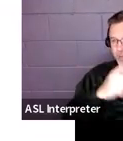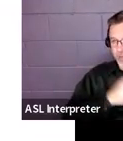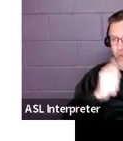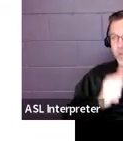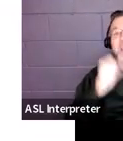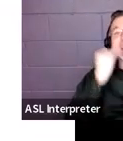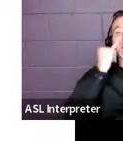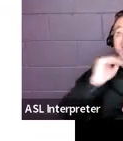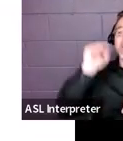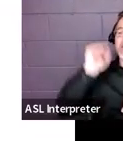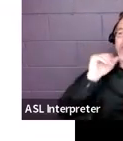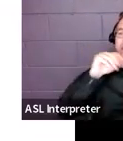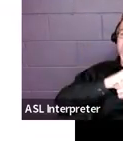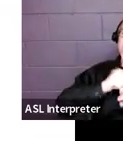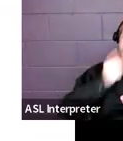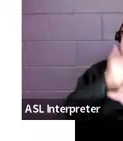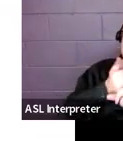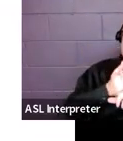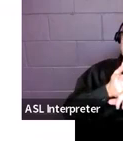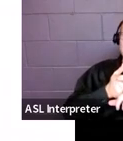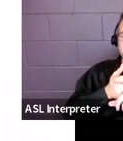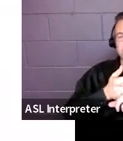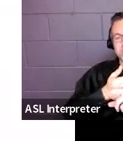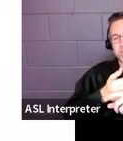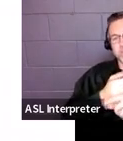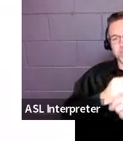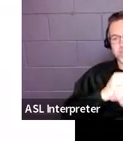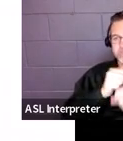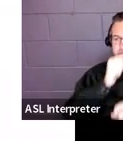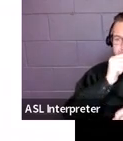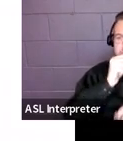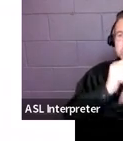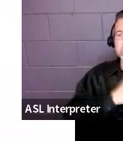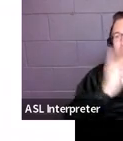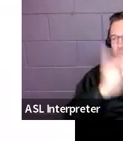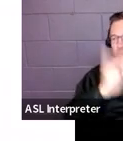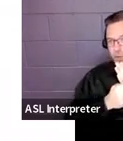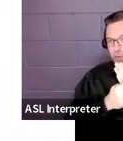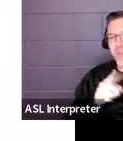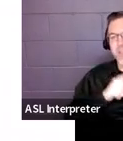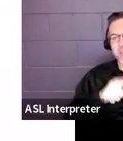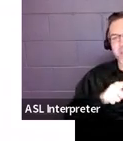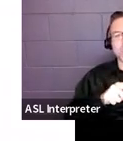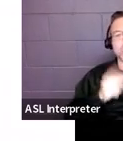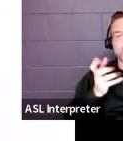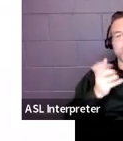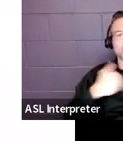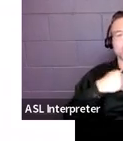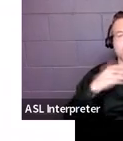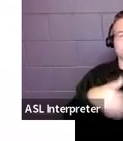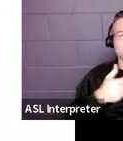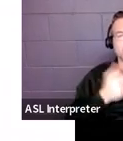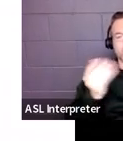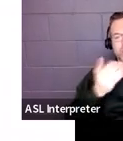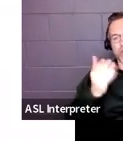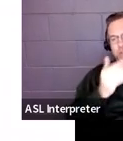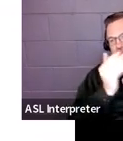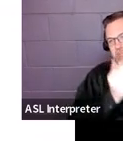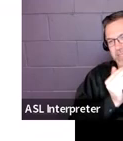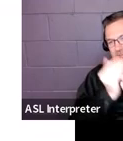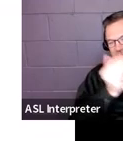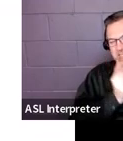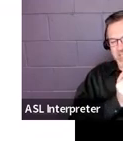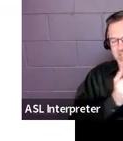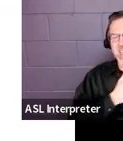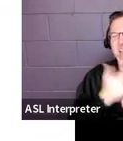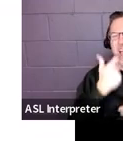a self-contained program, you would definitely want to have all their services listed. So I just gave some examples about how those